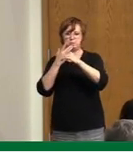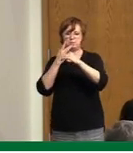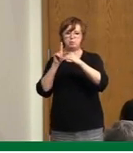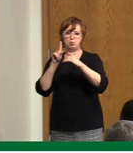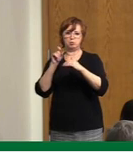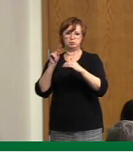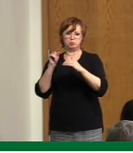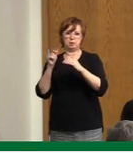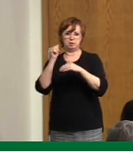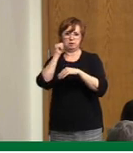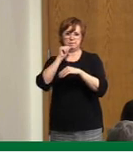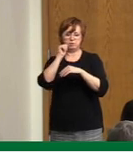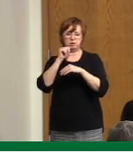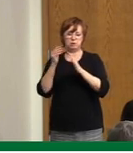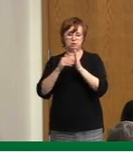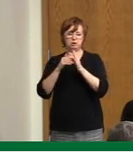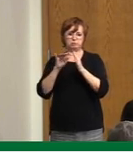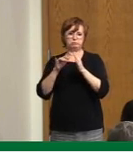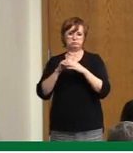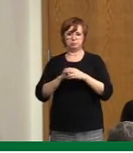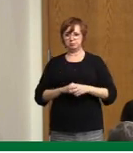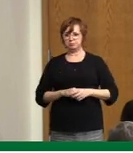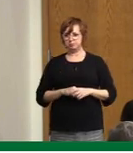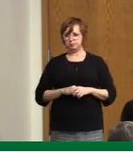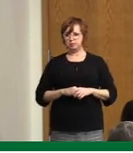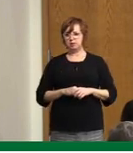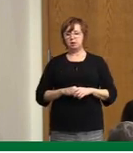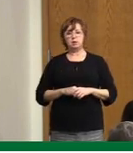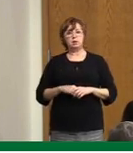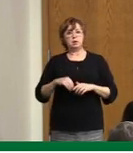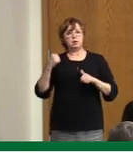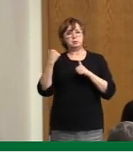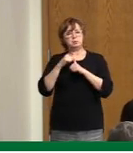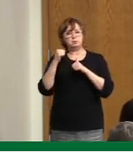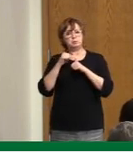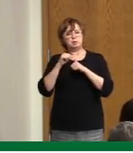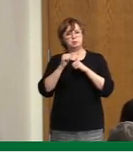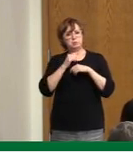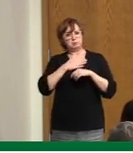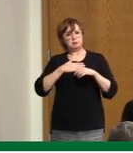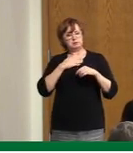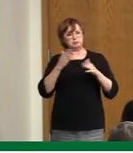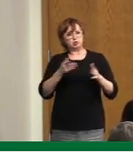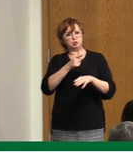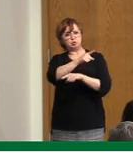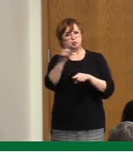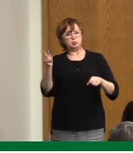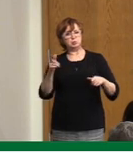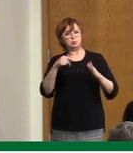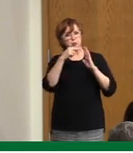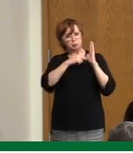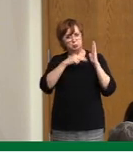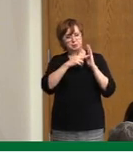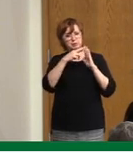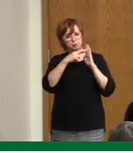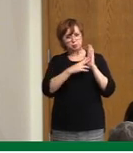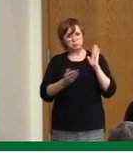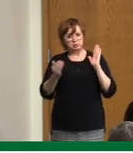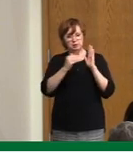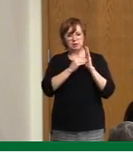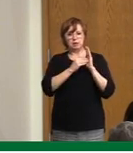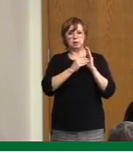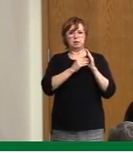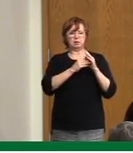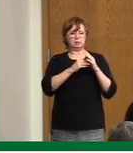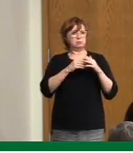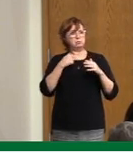and read them. There's some subtle changes for how to go to a restaurant around retail activity. You